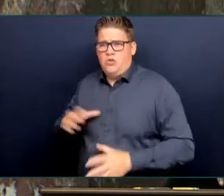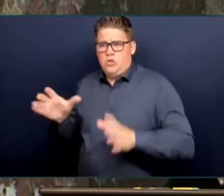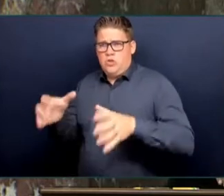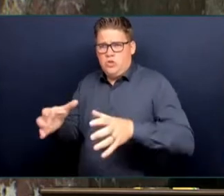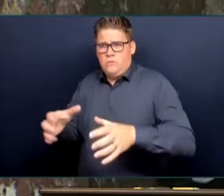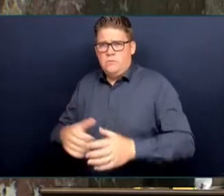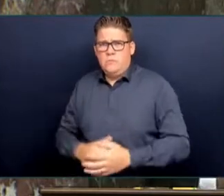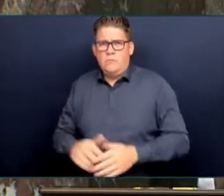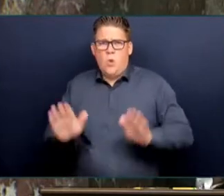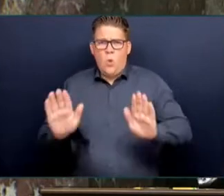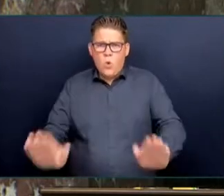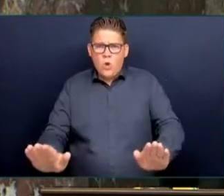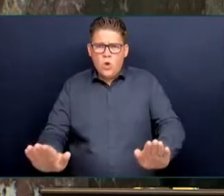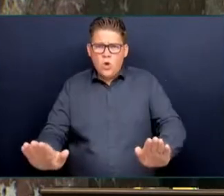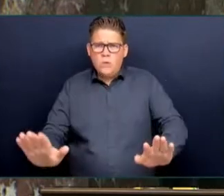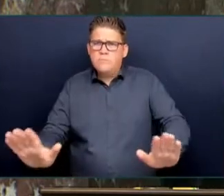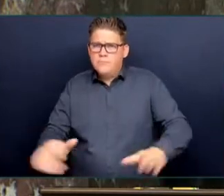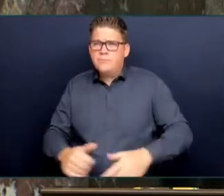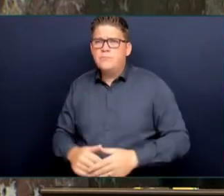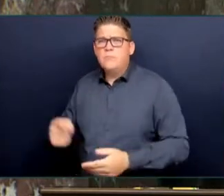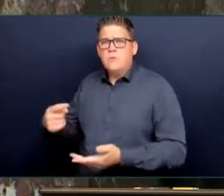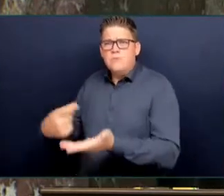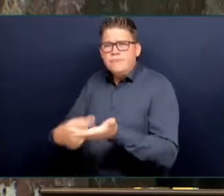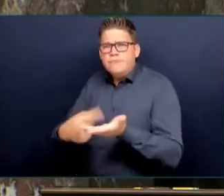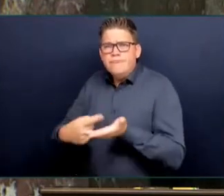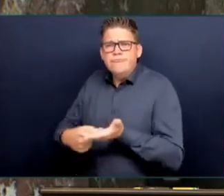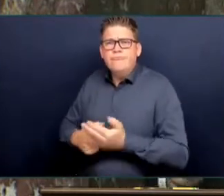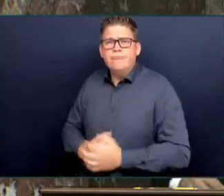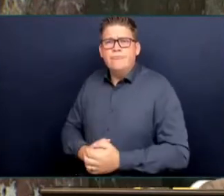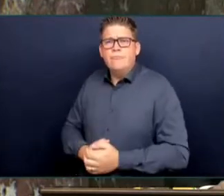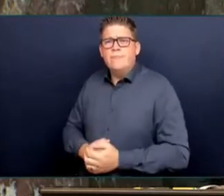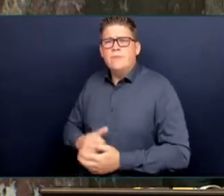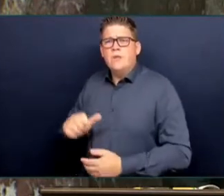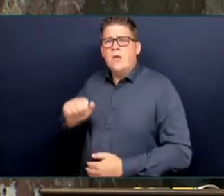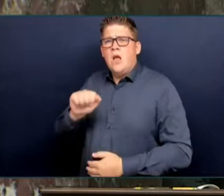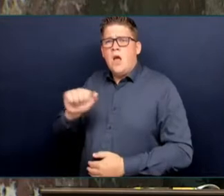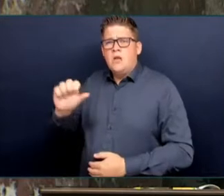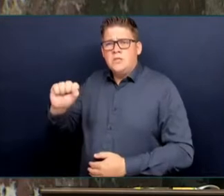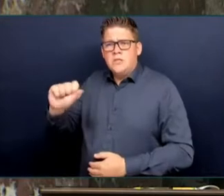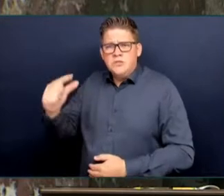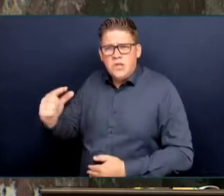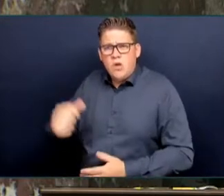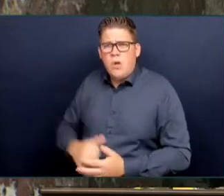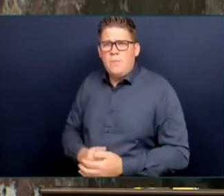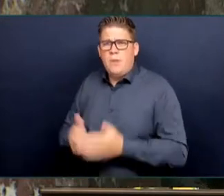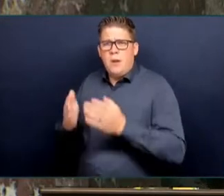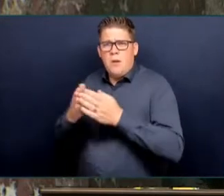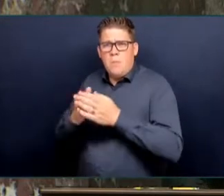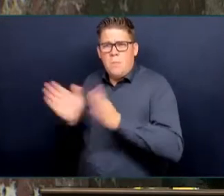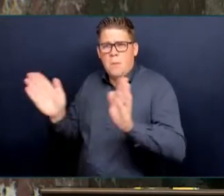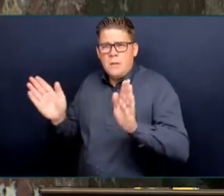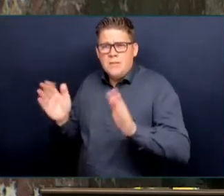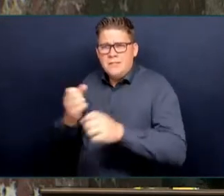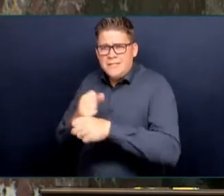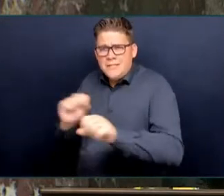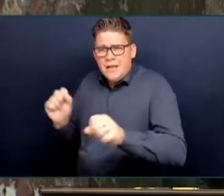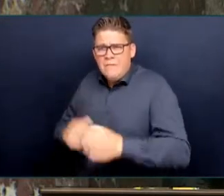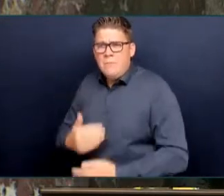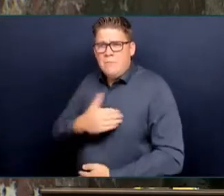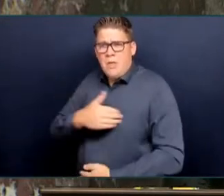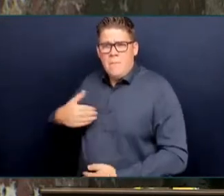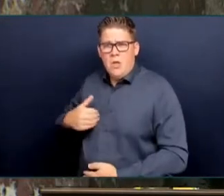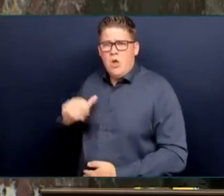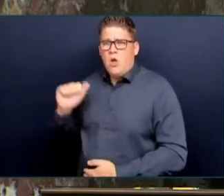Solicitors General and Public Safety Ministers were united in saying that there were unintended consequences of Bill C-75